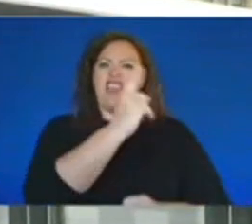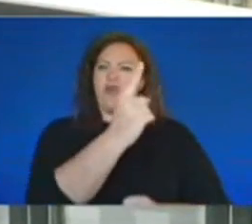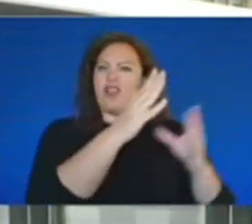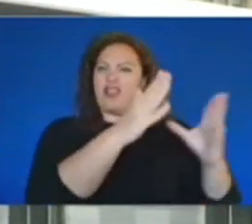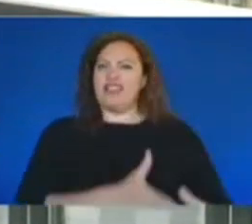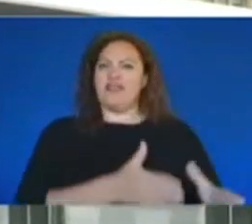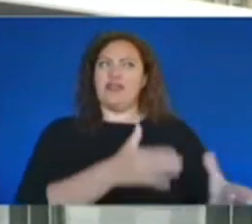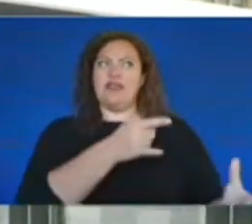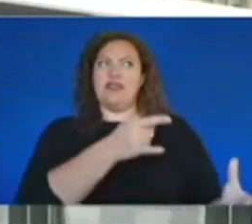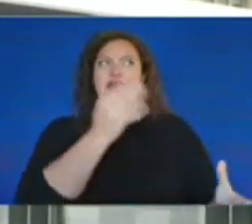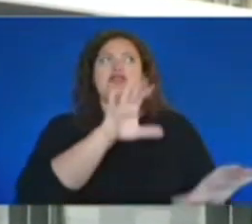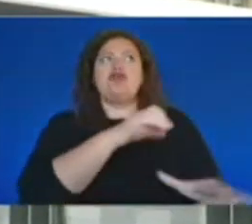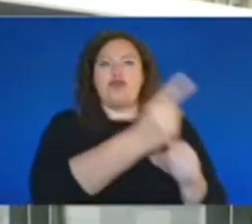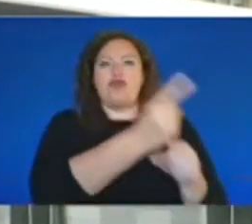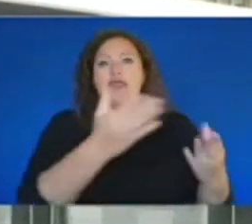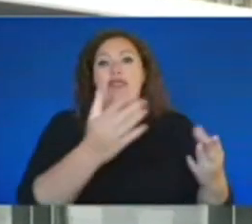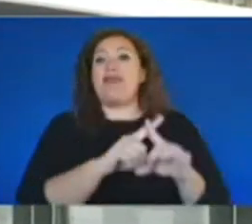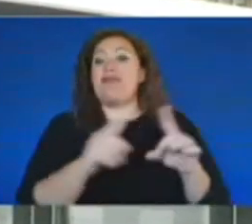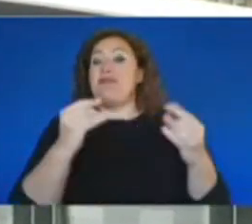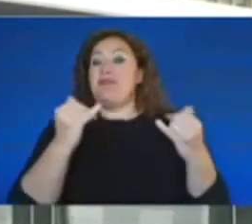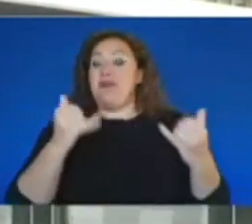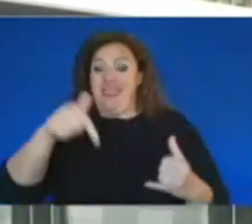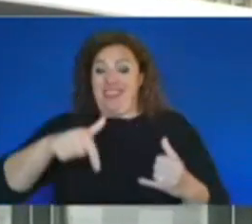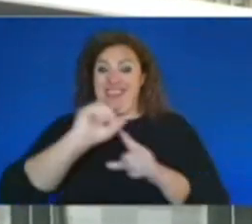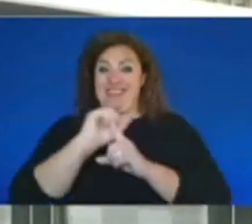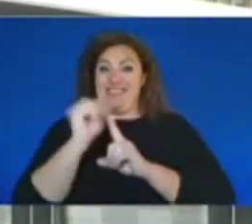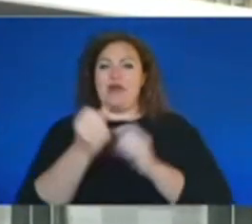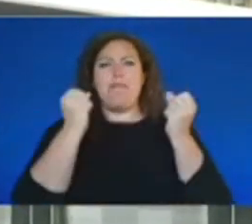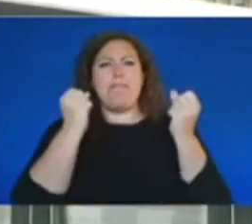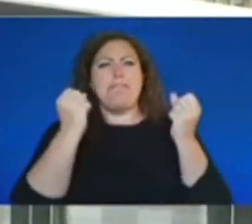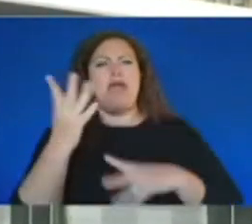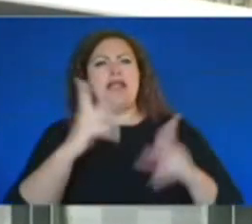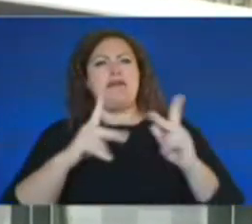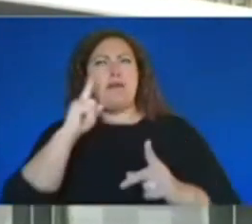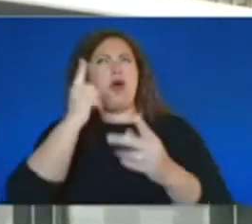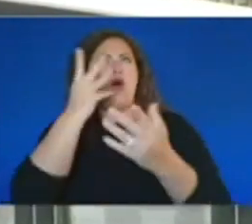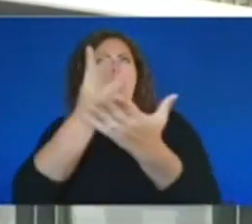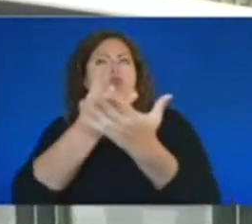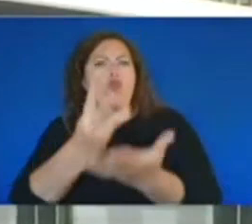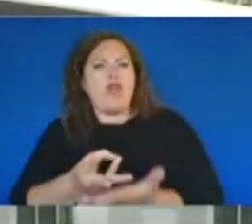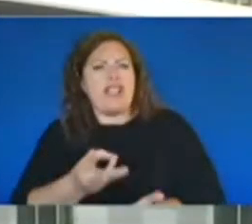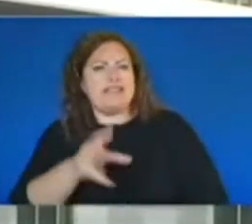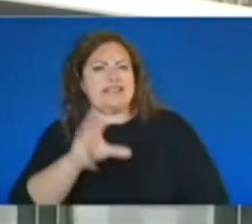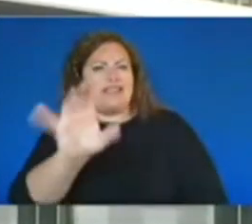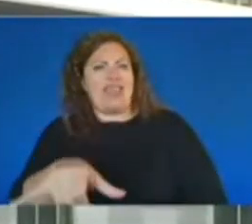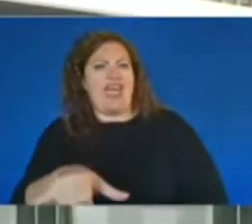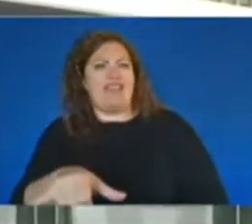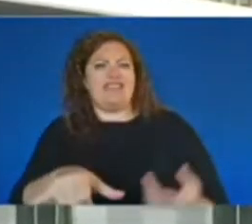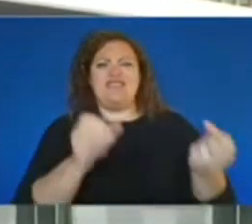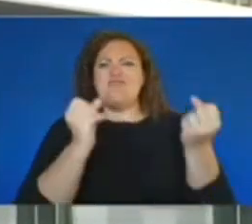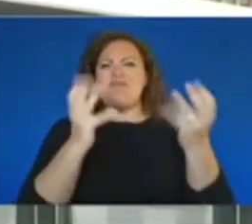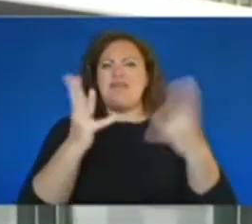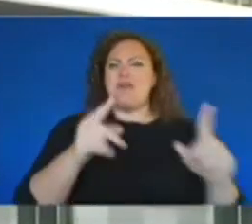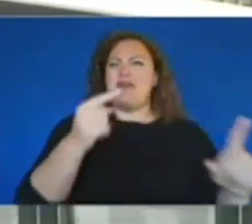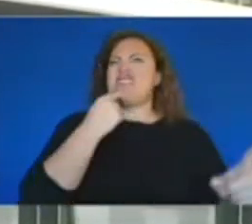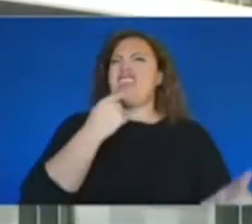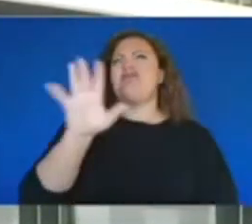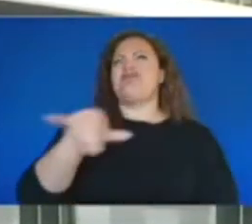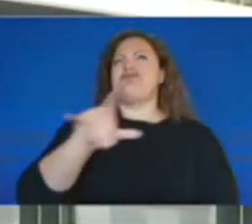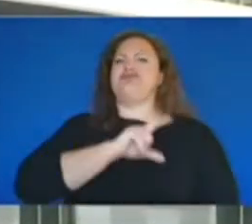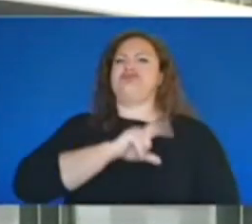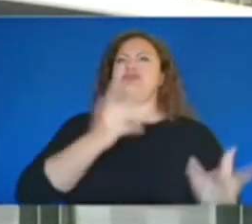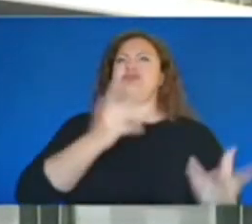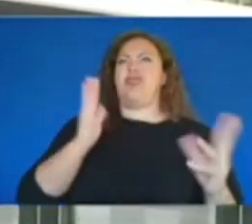But when there's several hundred people out there, it's very easy to say, you know, surely the police already know this information. They may assume that we already know it,